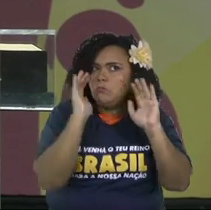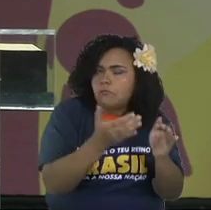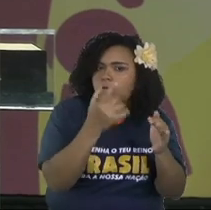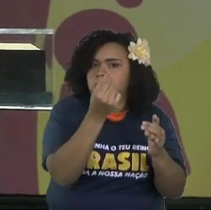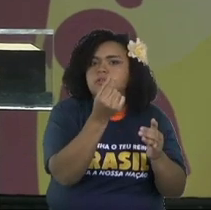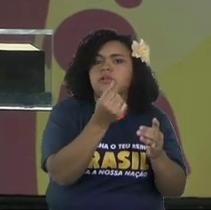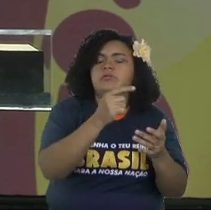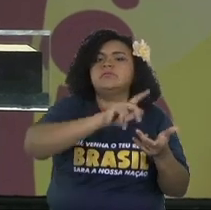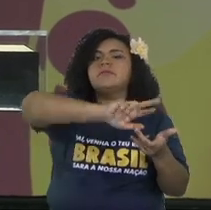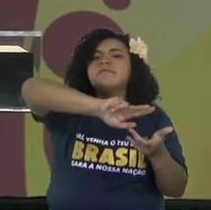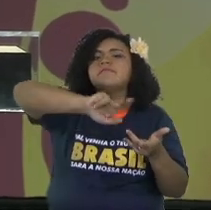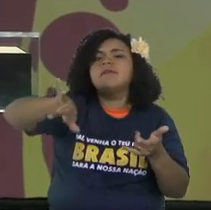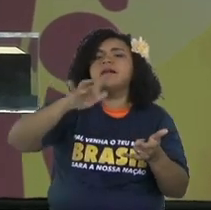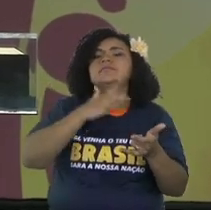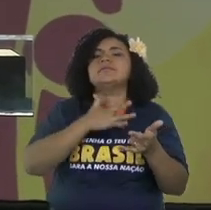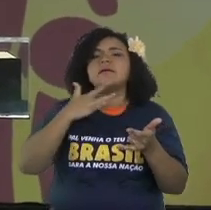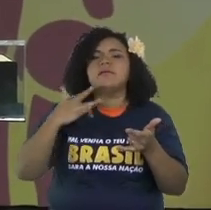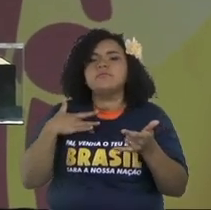money part